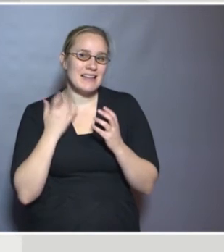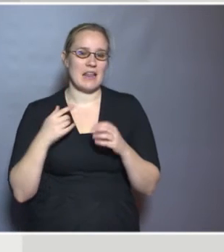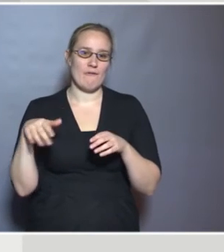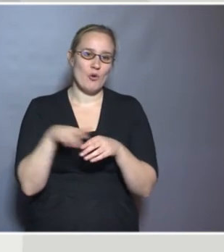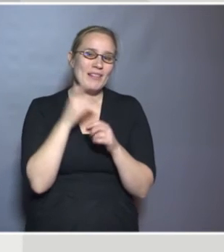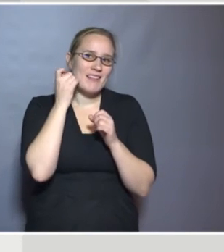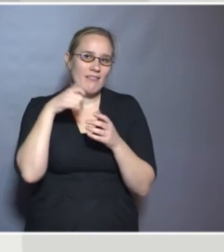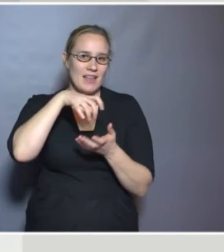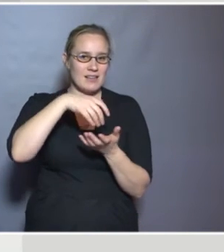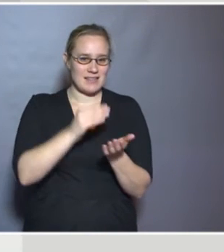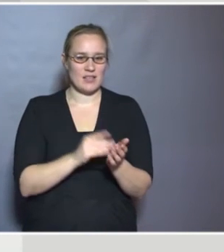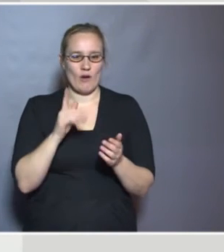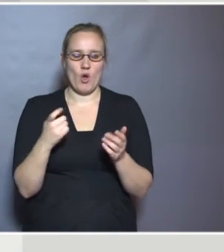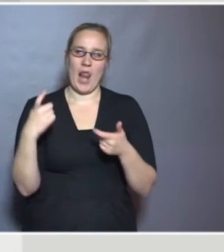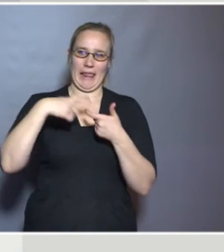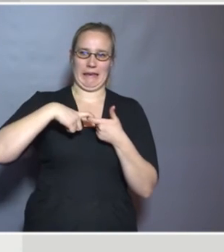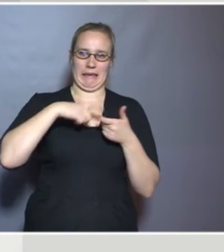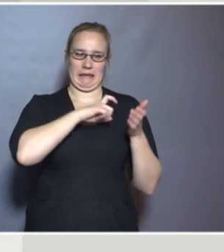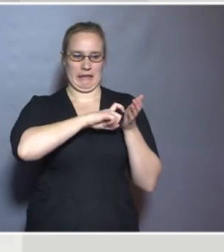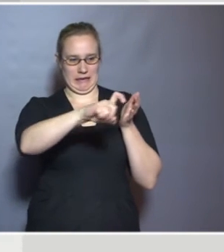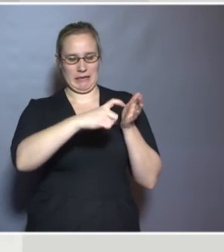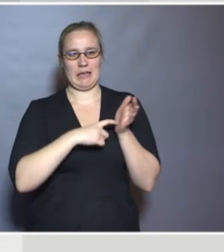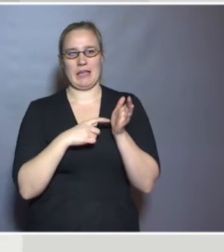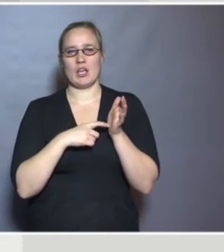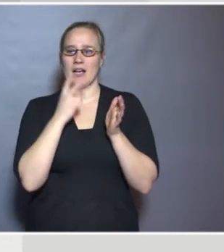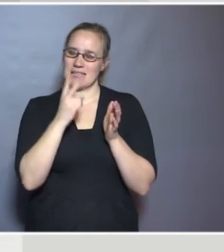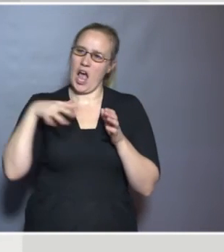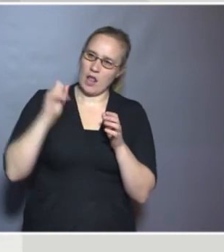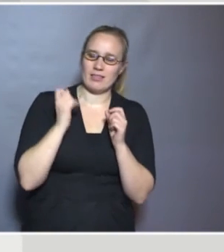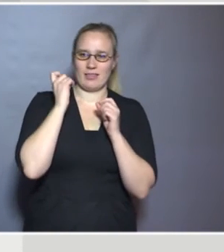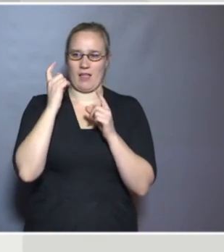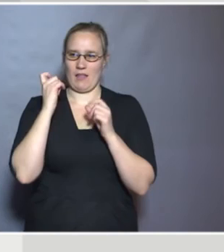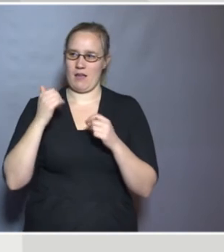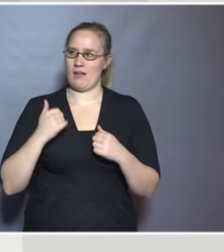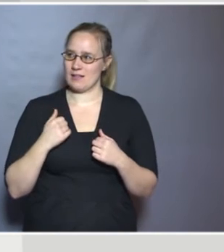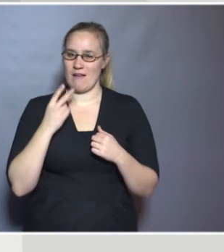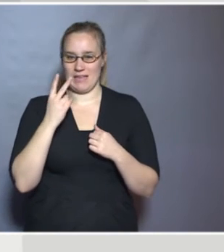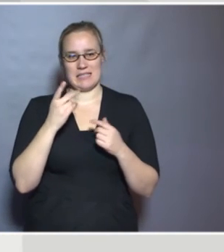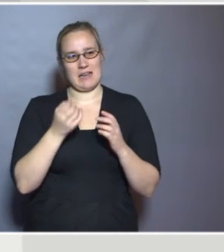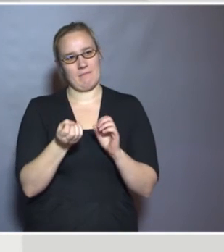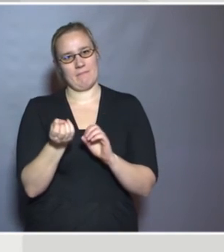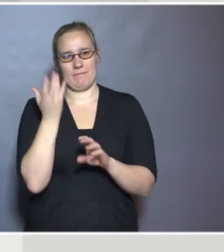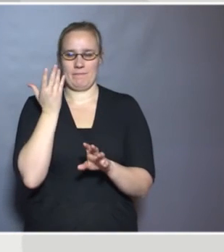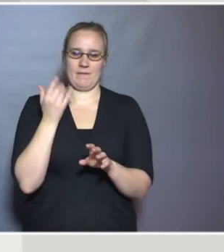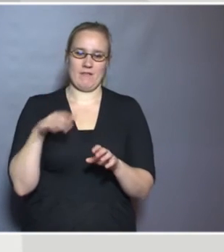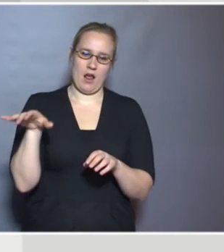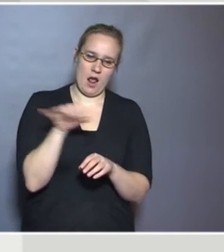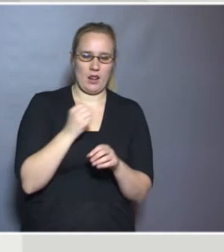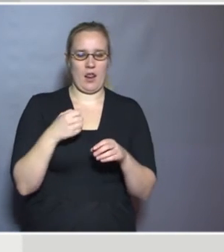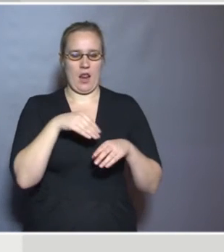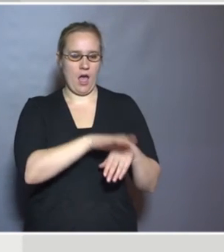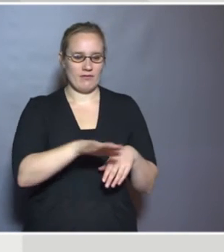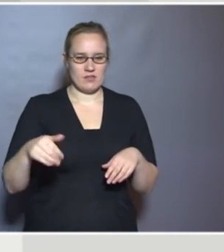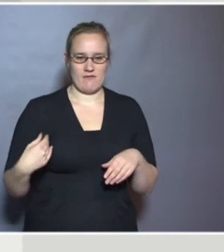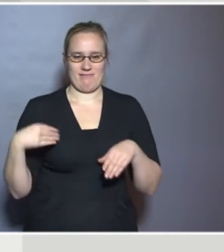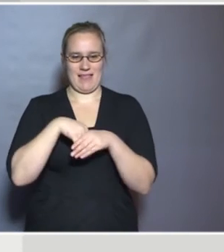sets, then I can give you the web link, and you can see all of the data that I'm going to show you now from all of the countries that have participated.